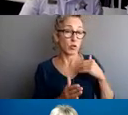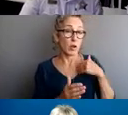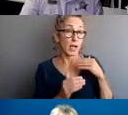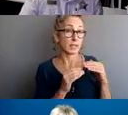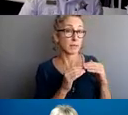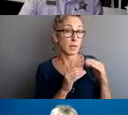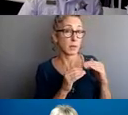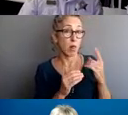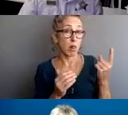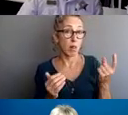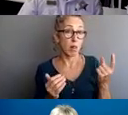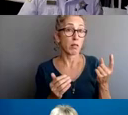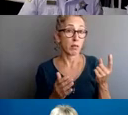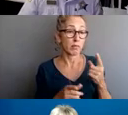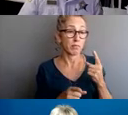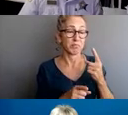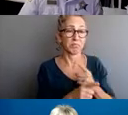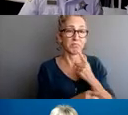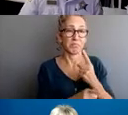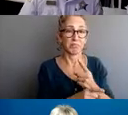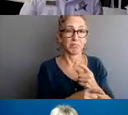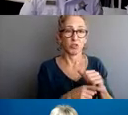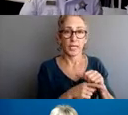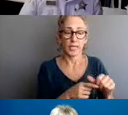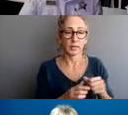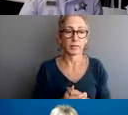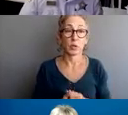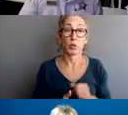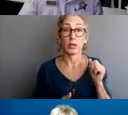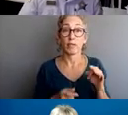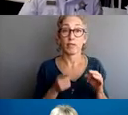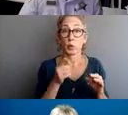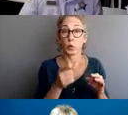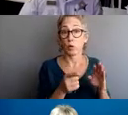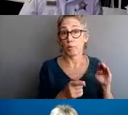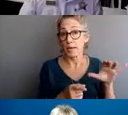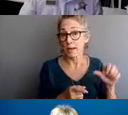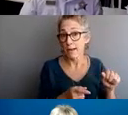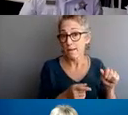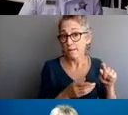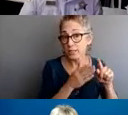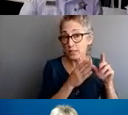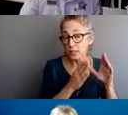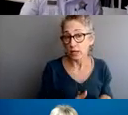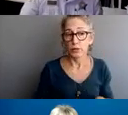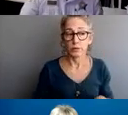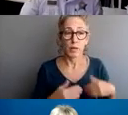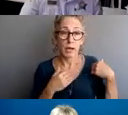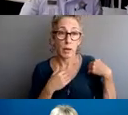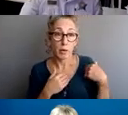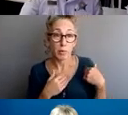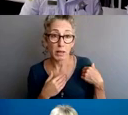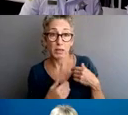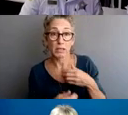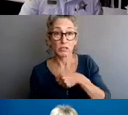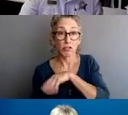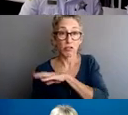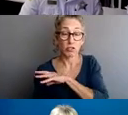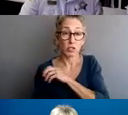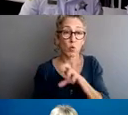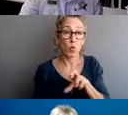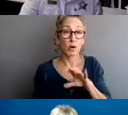Whether you're a BIA investigator, an accountability sergeant, or another member of CPD,